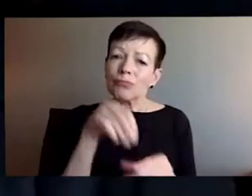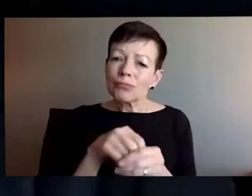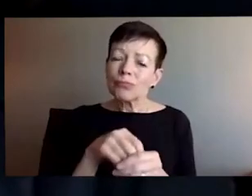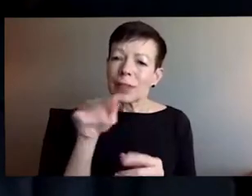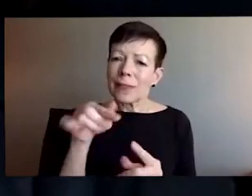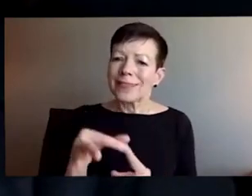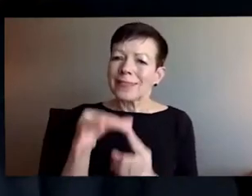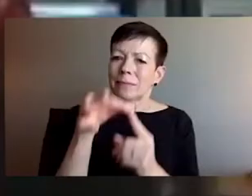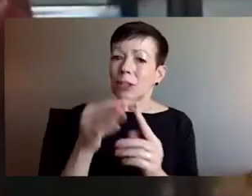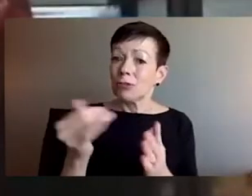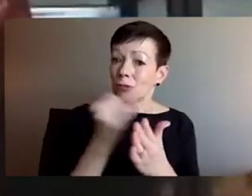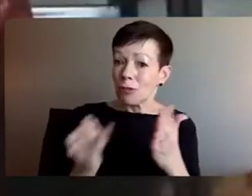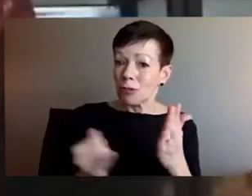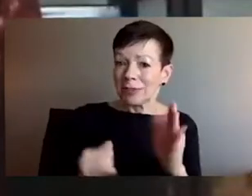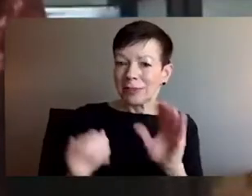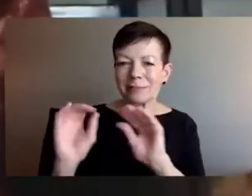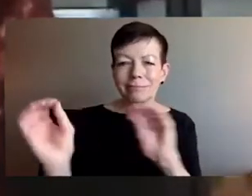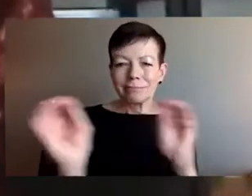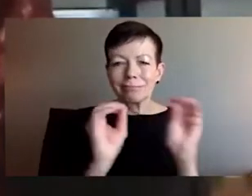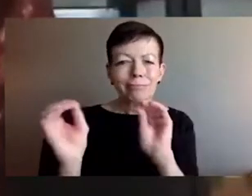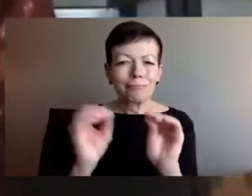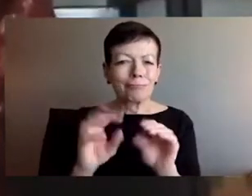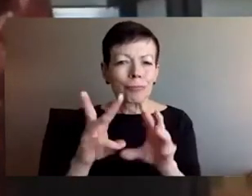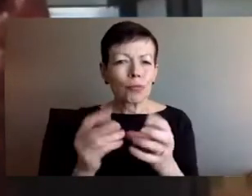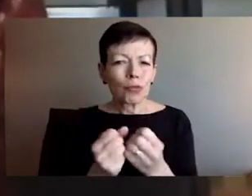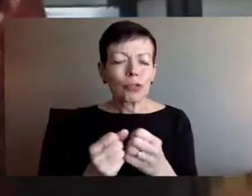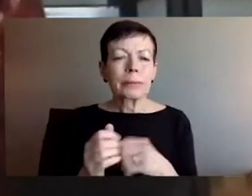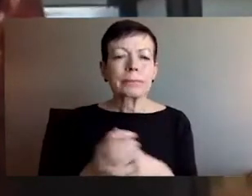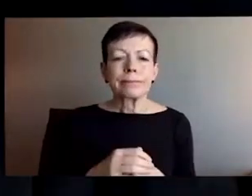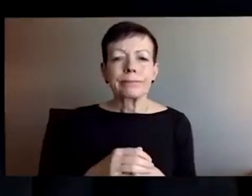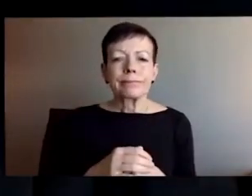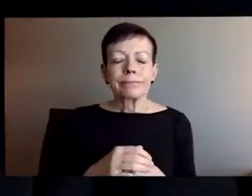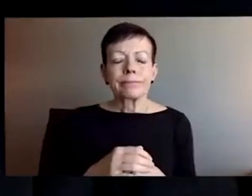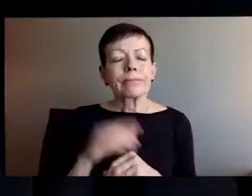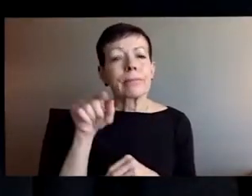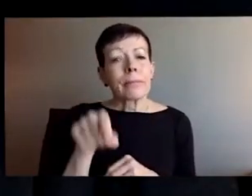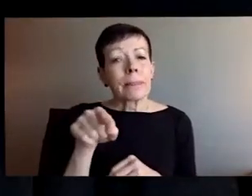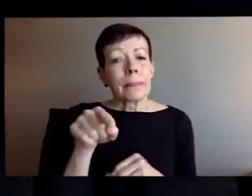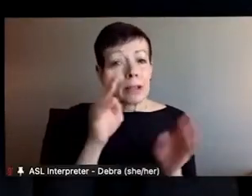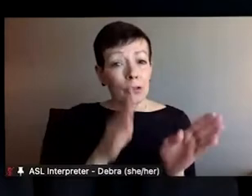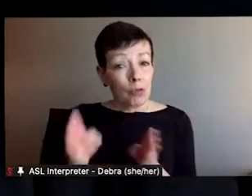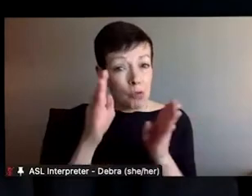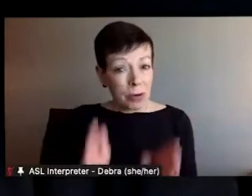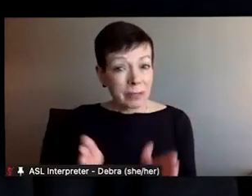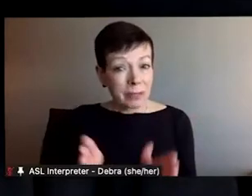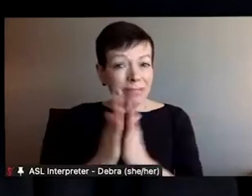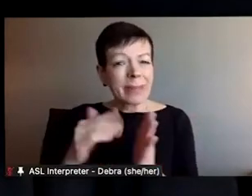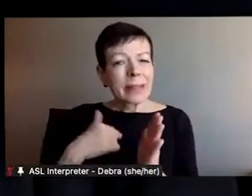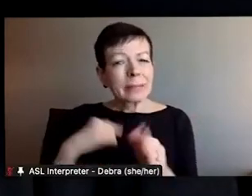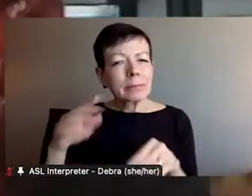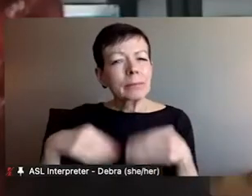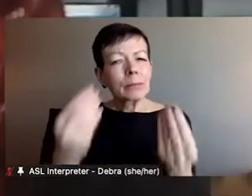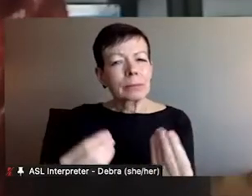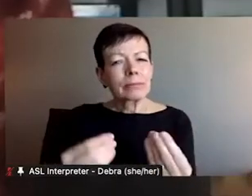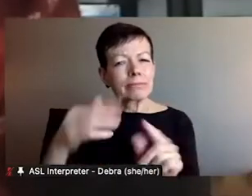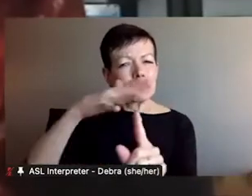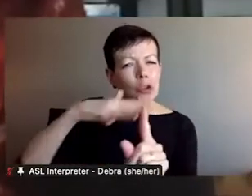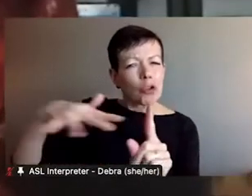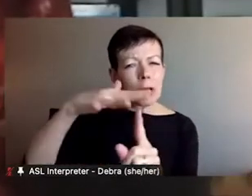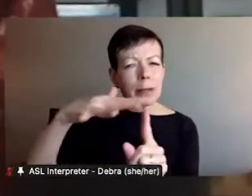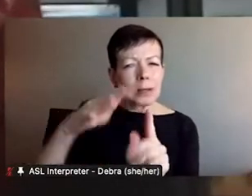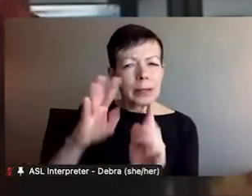Welcome, Jessica. Thank you very much, Ariela, and thank you for inviting me to participate.